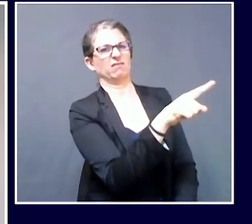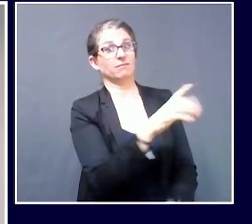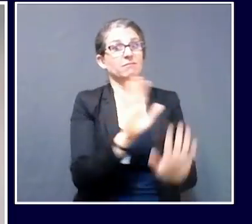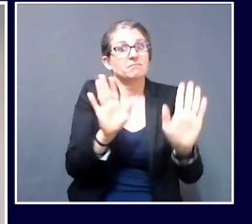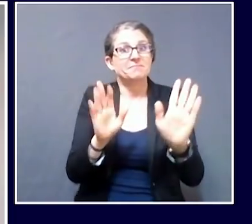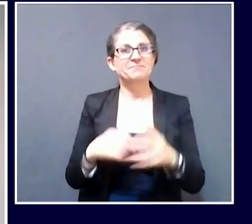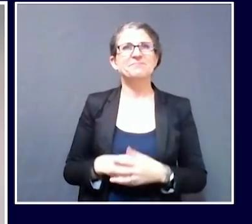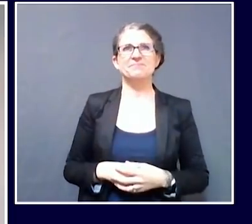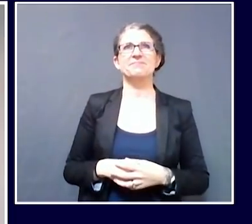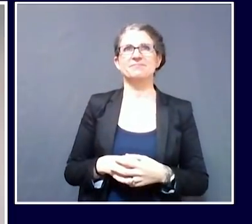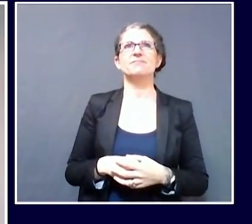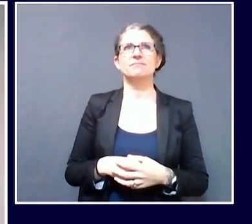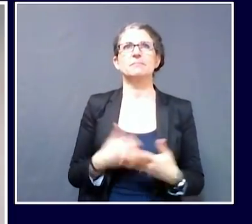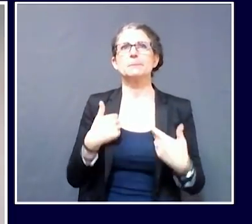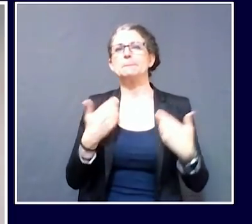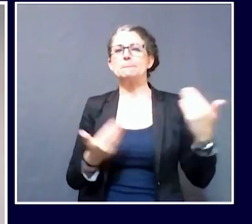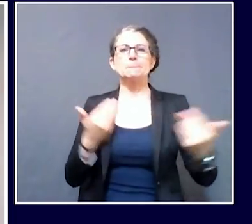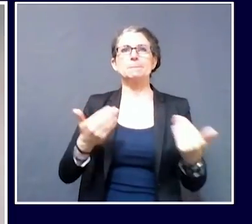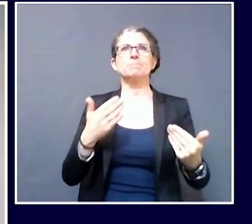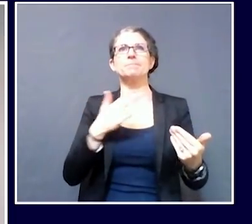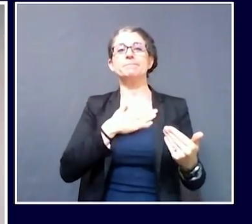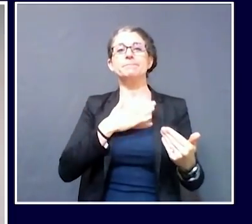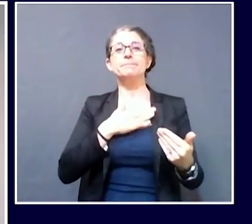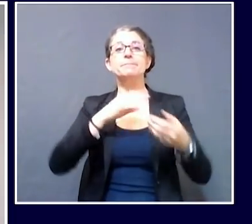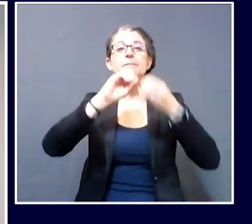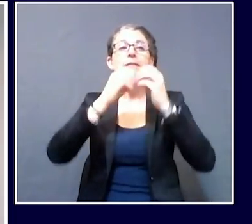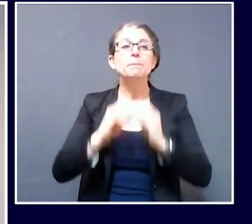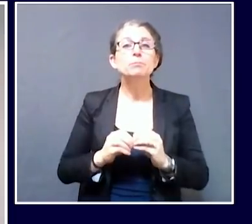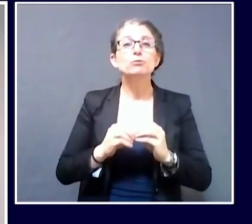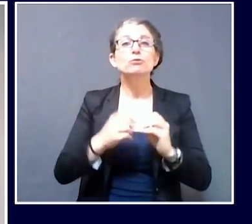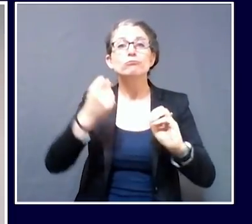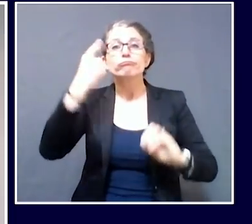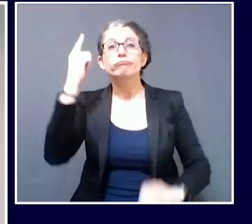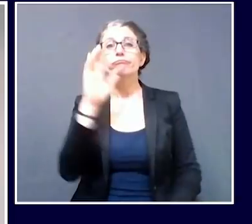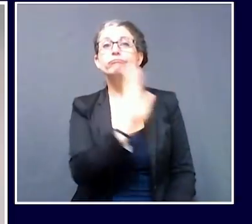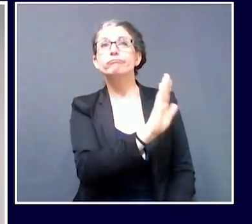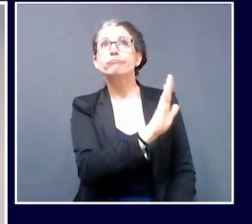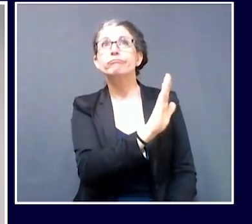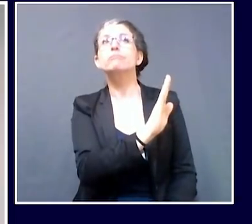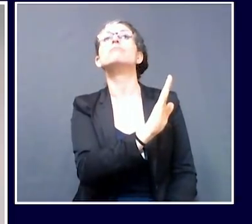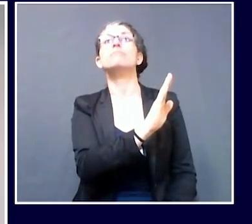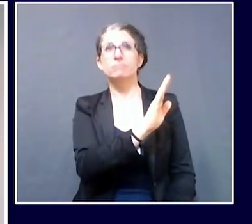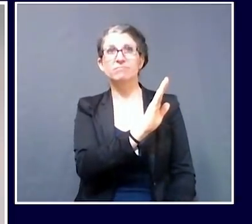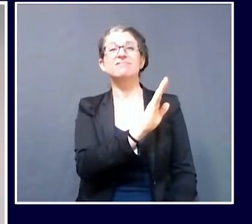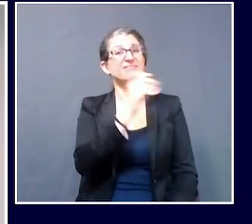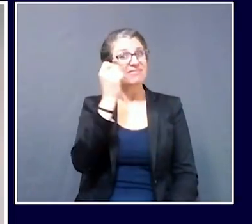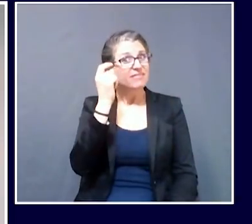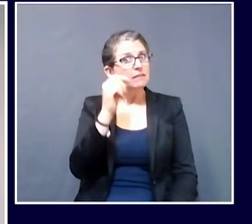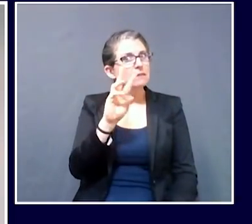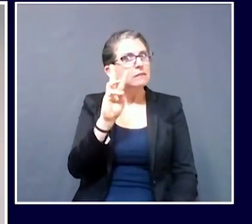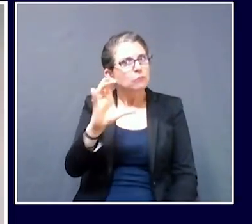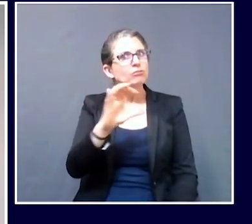the very first case was. But occasional cases had been detected. What we saw in our data was an uptick just